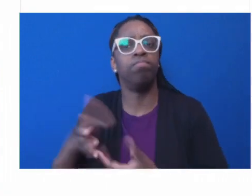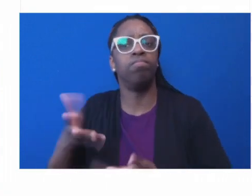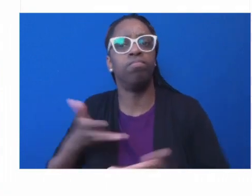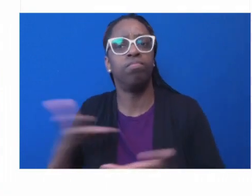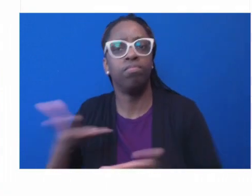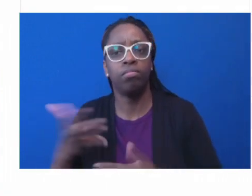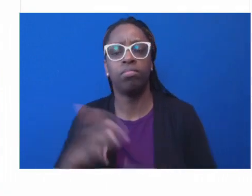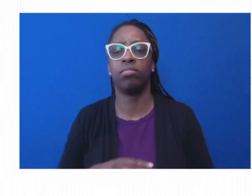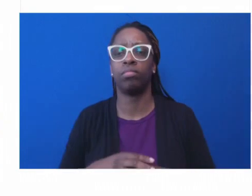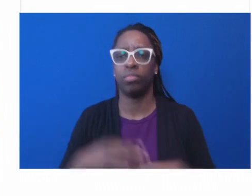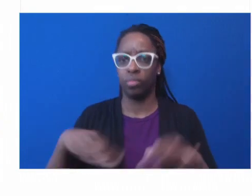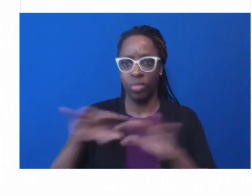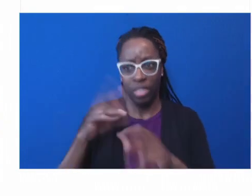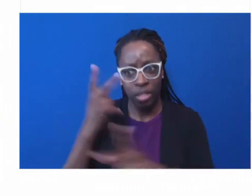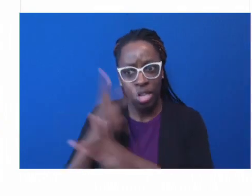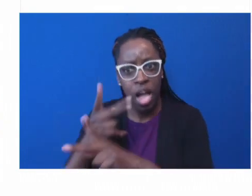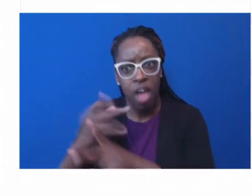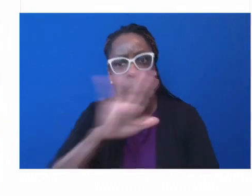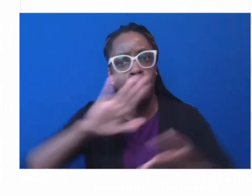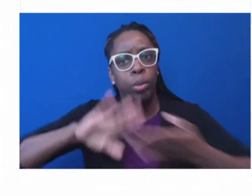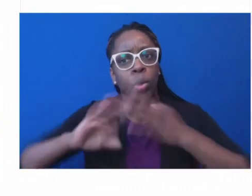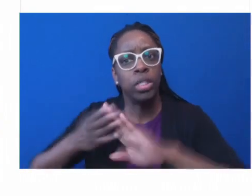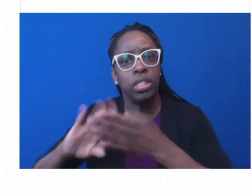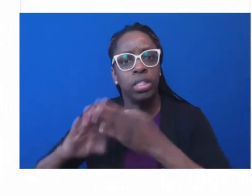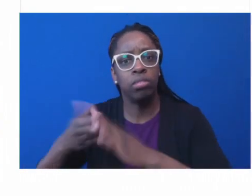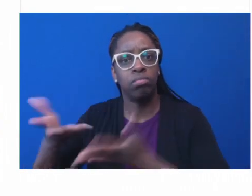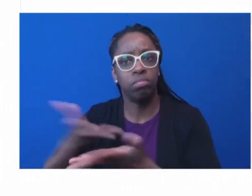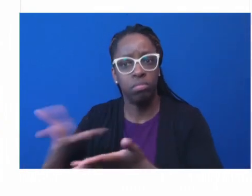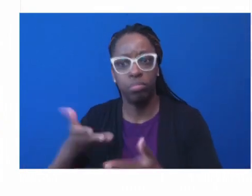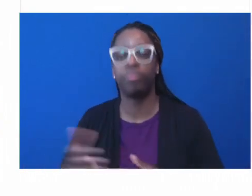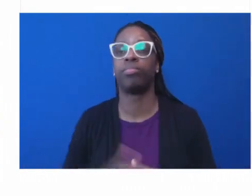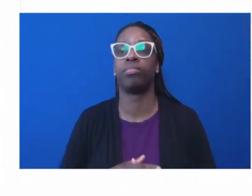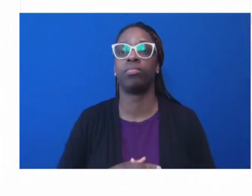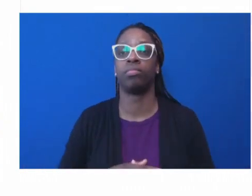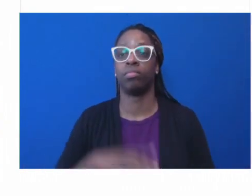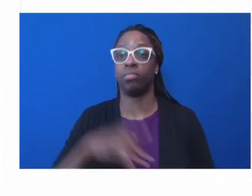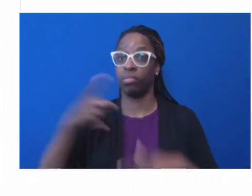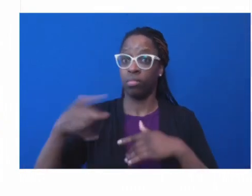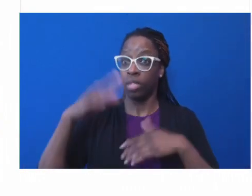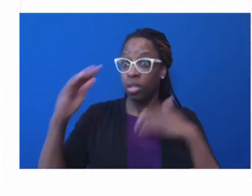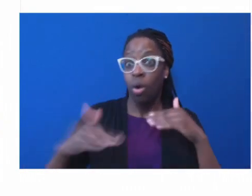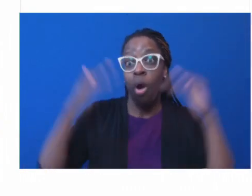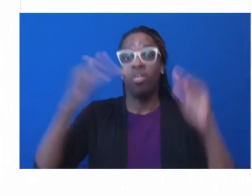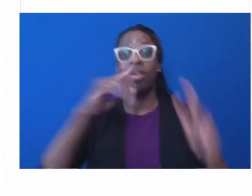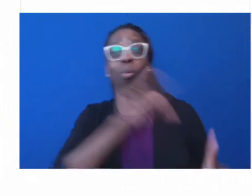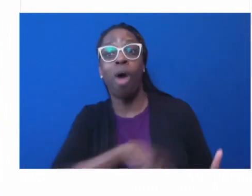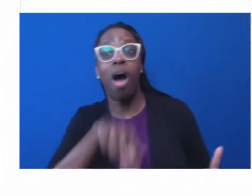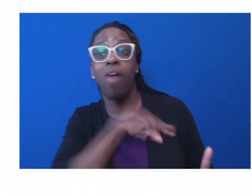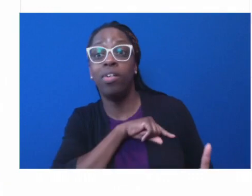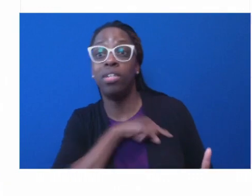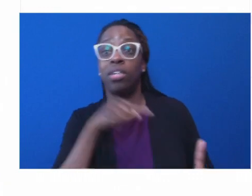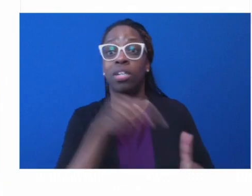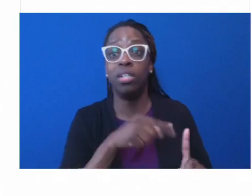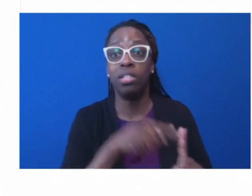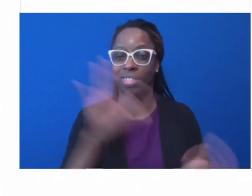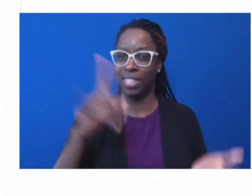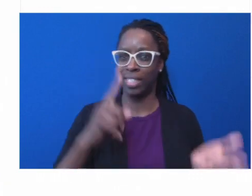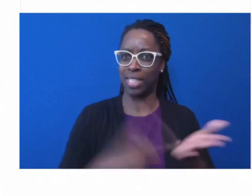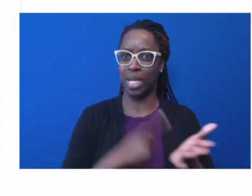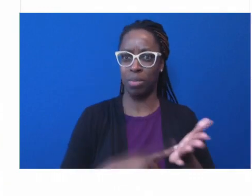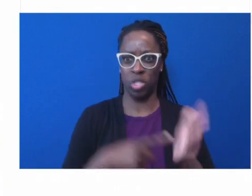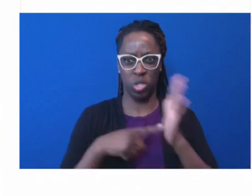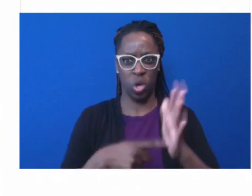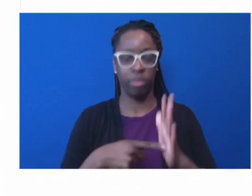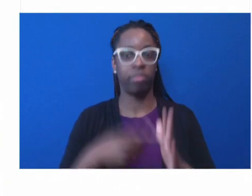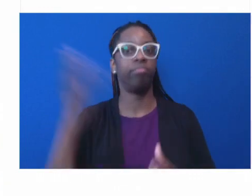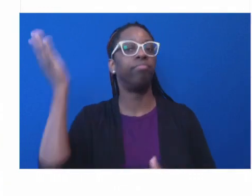Over-qualification can sometimes hide lack of understanding. So I think that there's opportunity here. What would you say, Stephen? Well, you